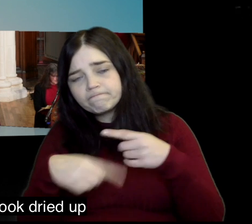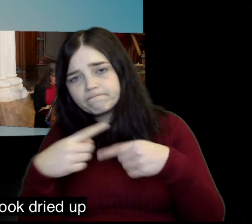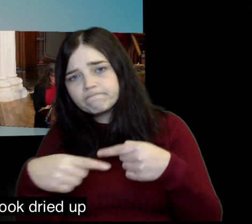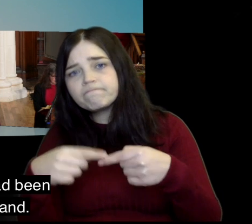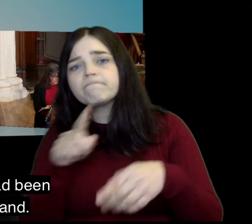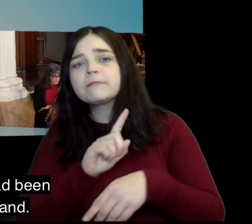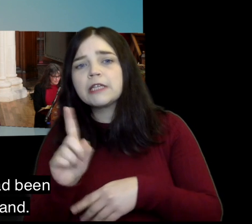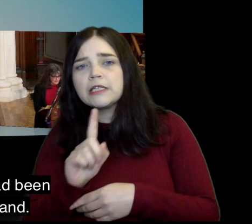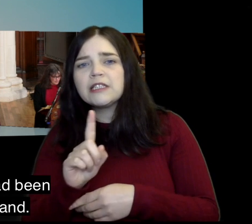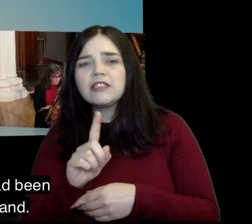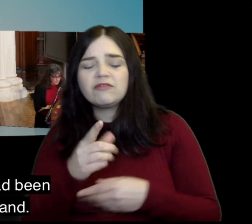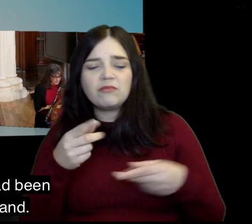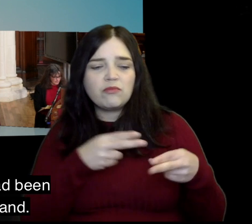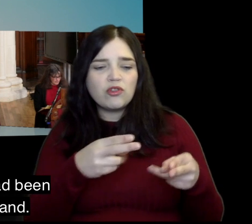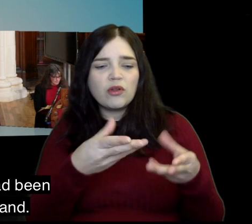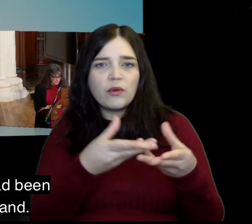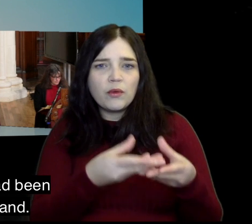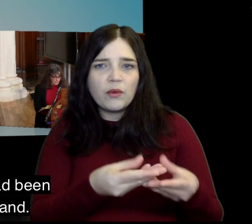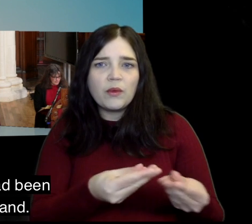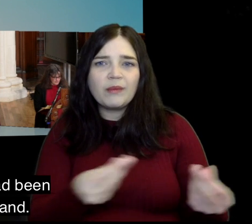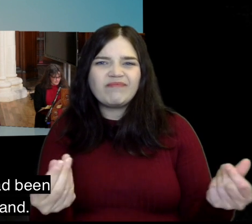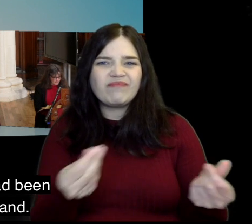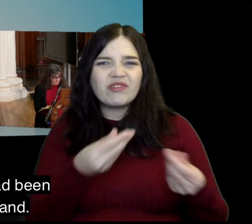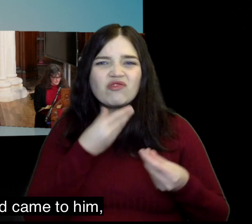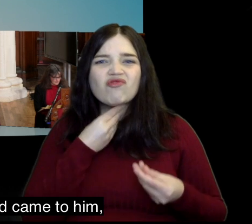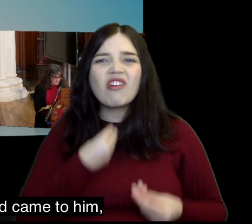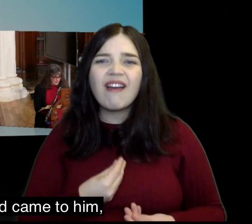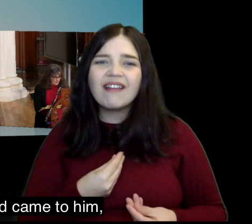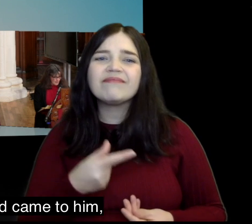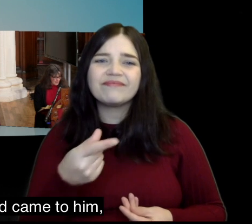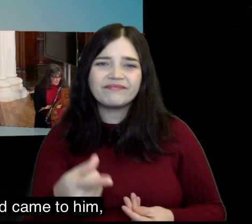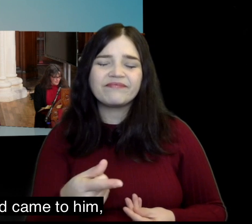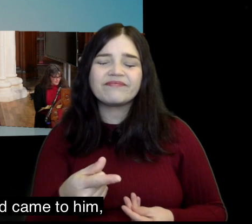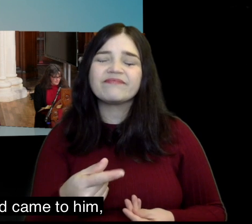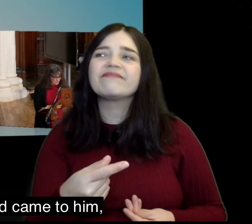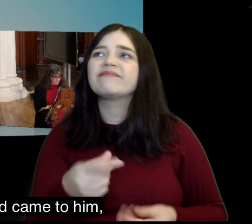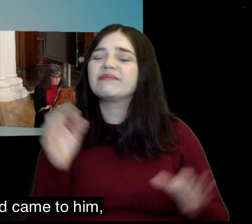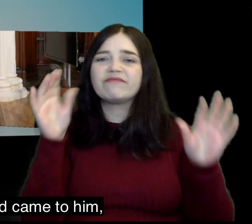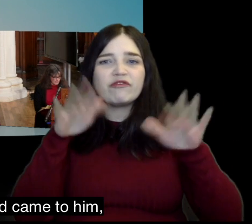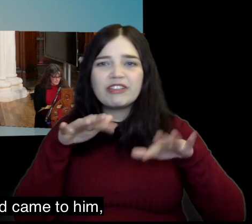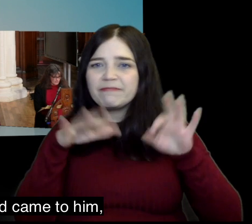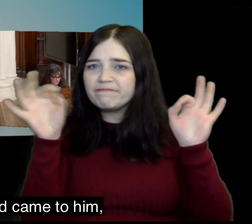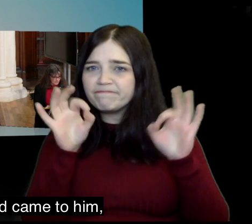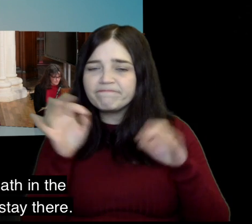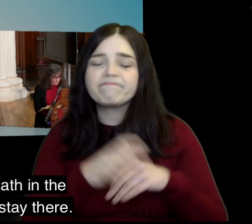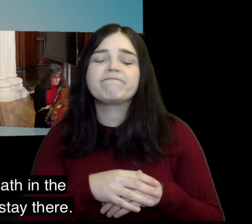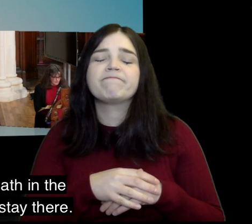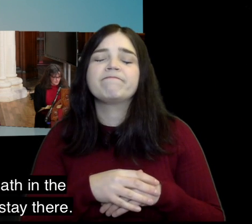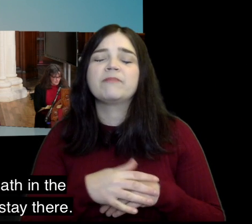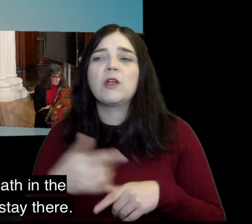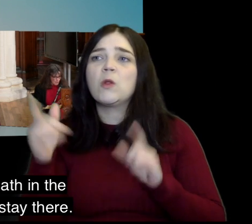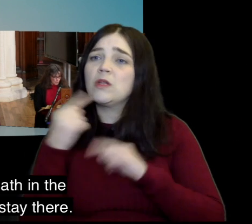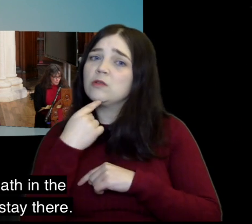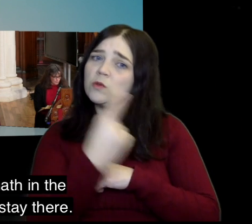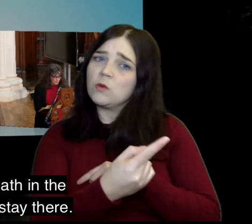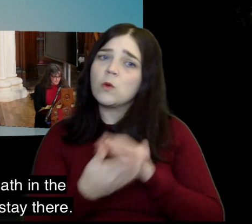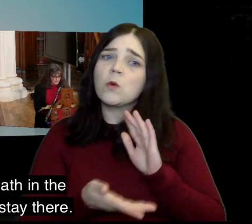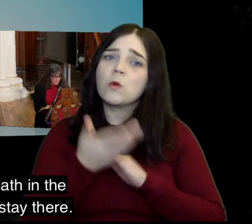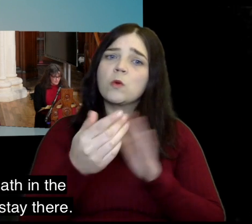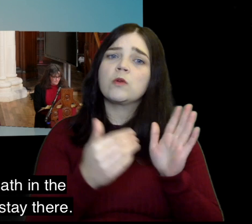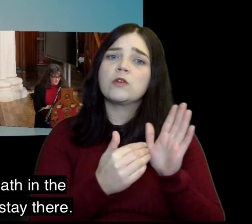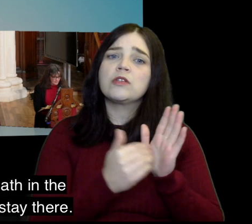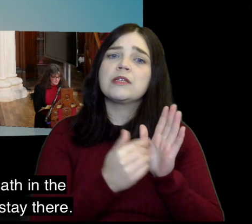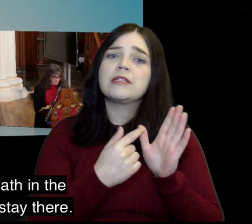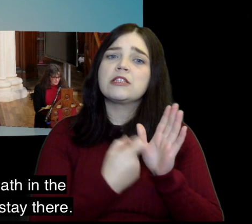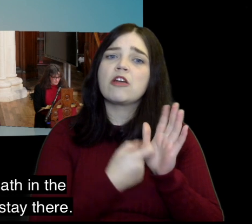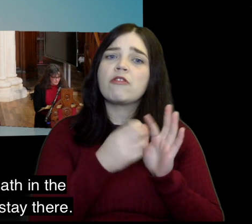Sometime later the brook dried up because there had been no rain in the land Then the word of the Lord came to him Go at once